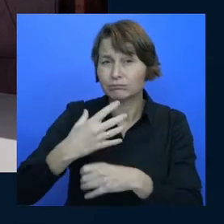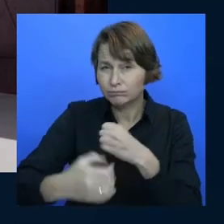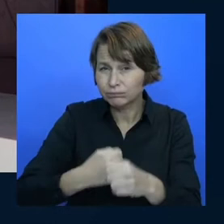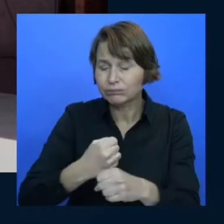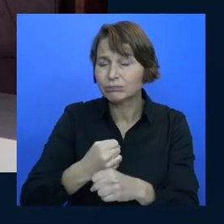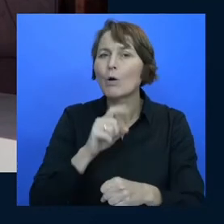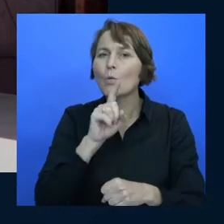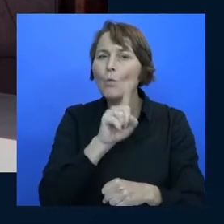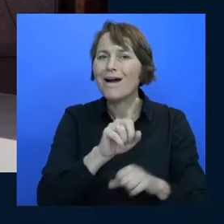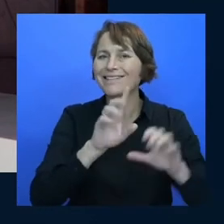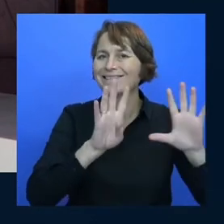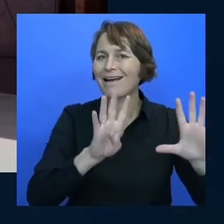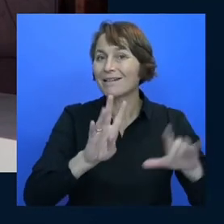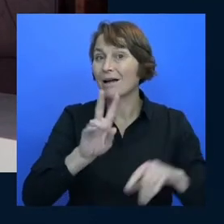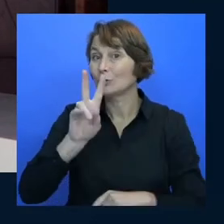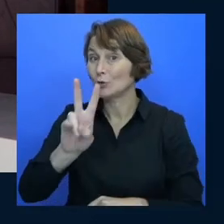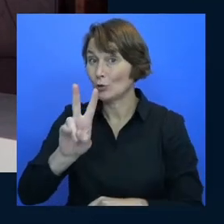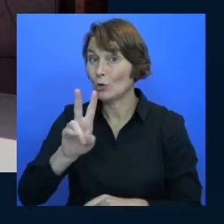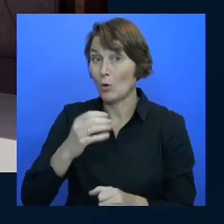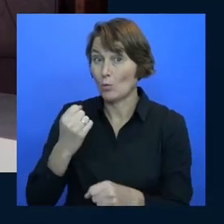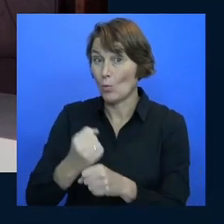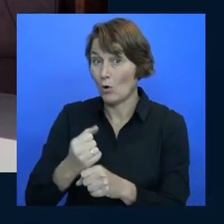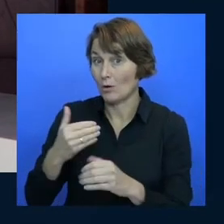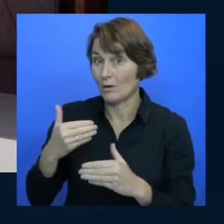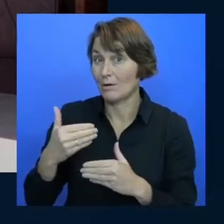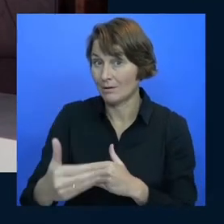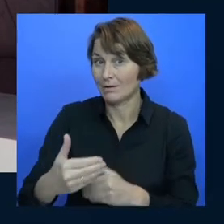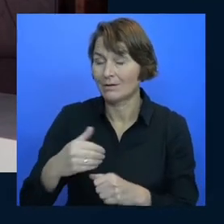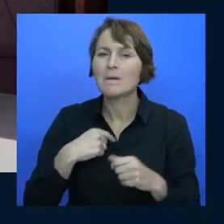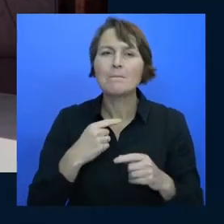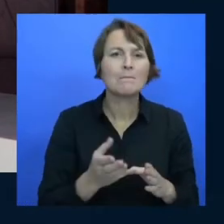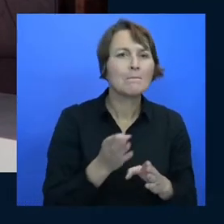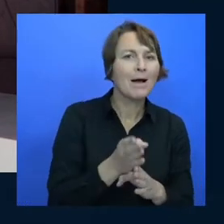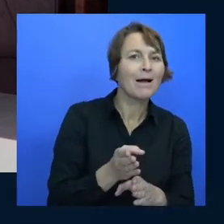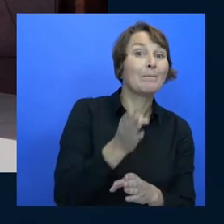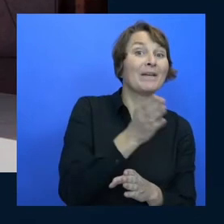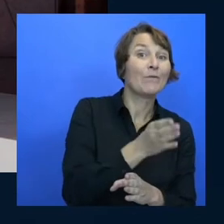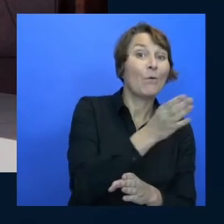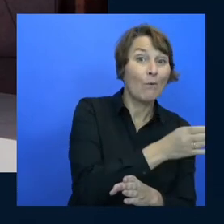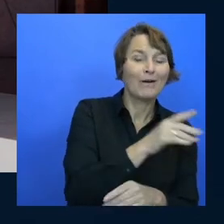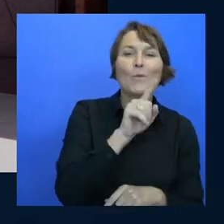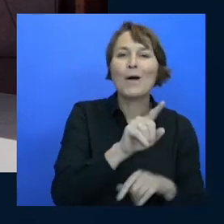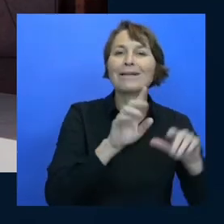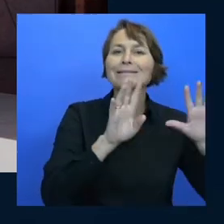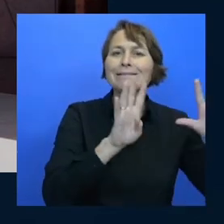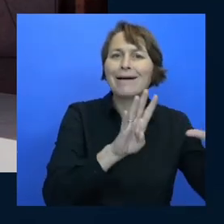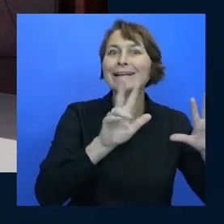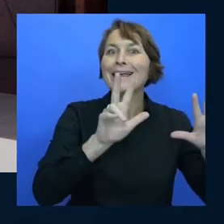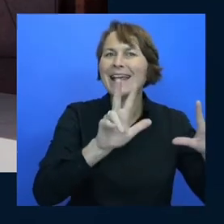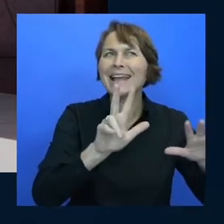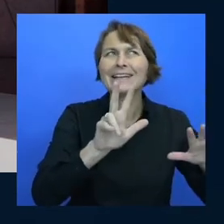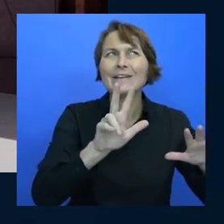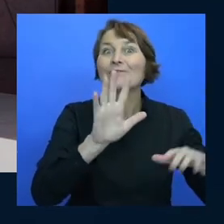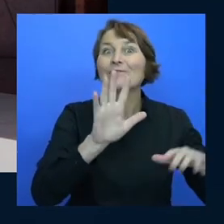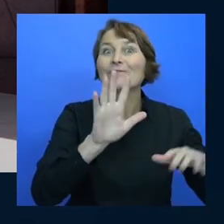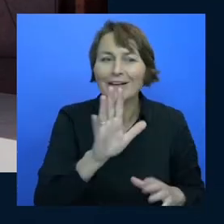but unprofessionally since 1985 so that is a long time where does that like 35 years